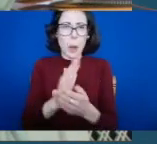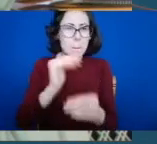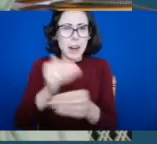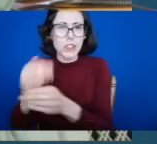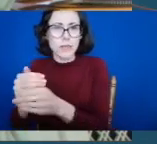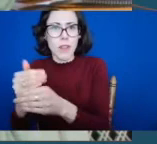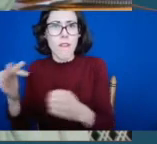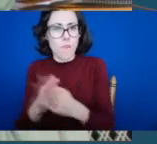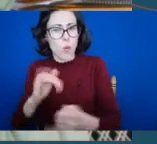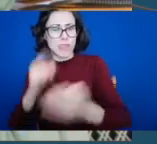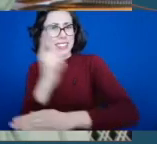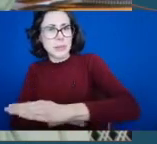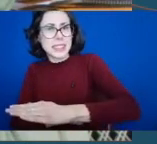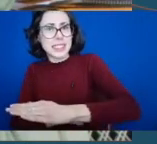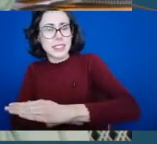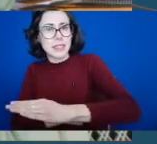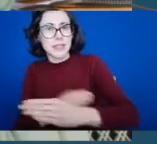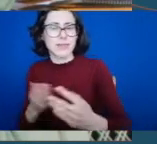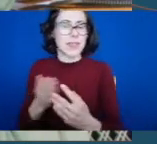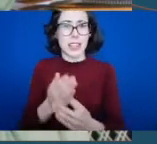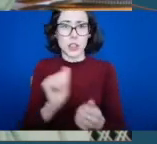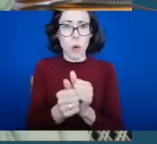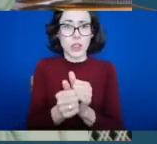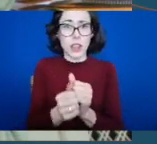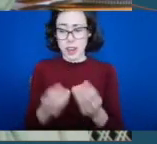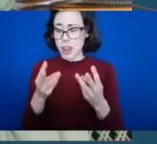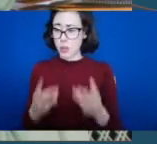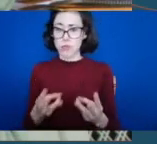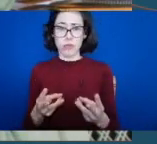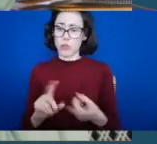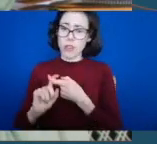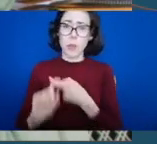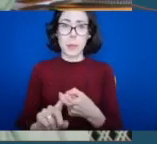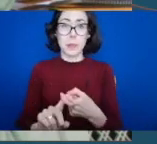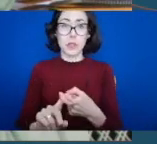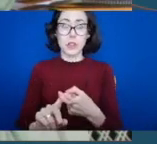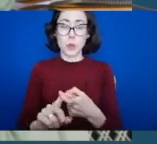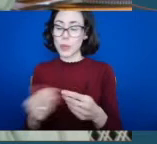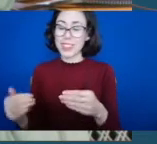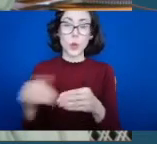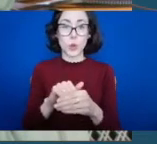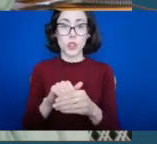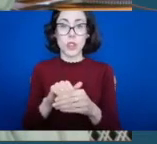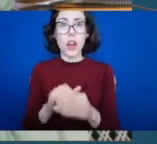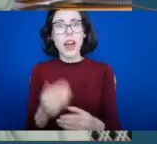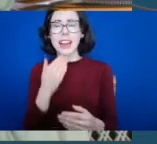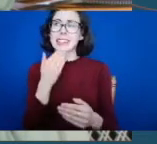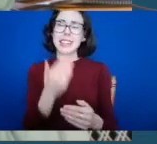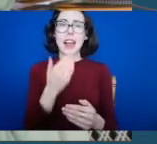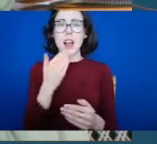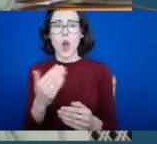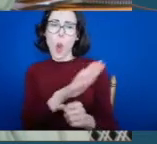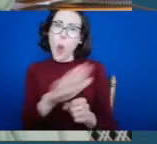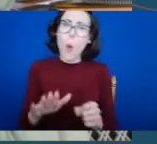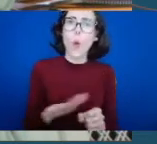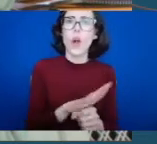the work and ongoing commitment to inclusion that exists right across the sports sector. In particular, want to thank many of the local sports partnerships for